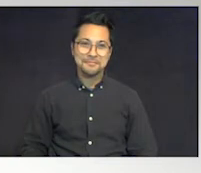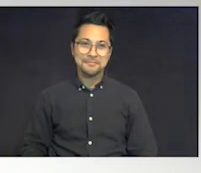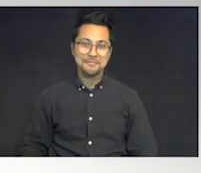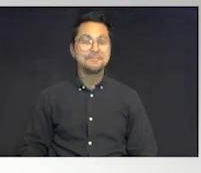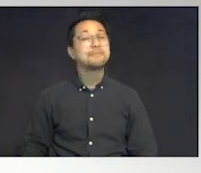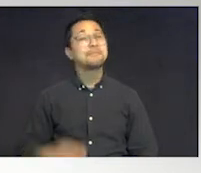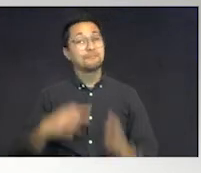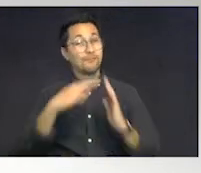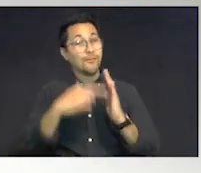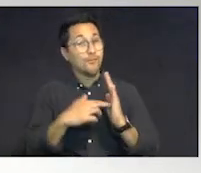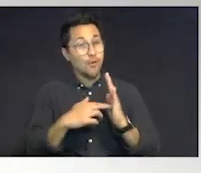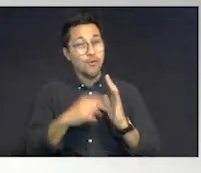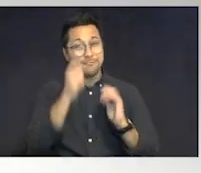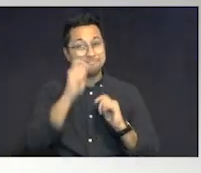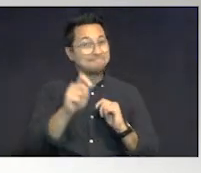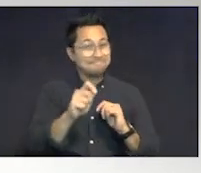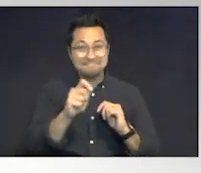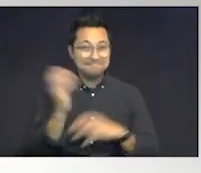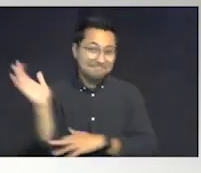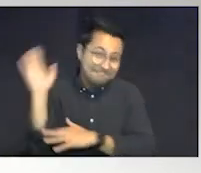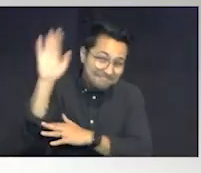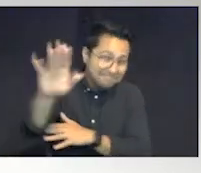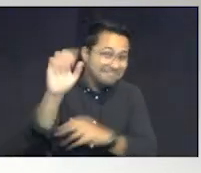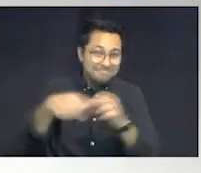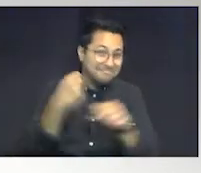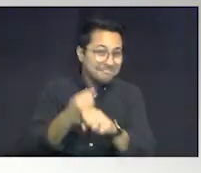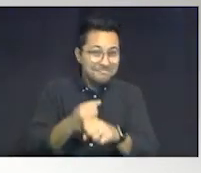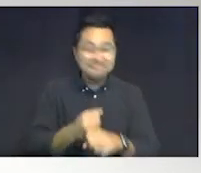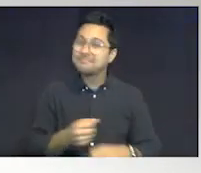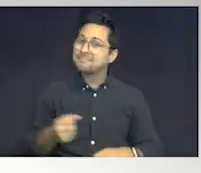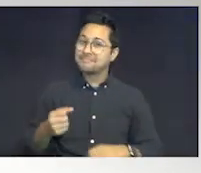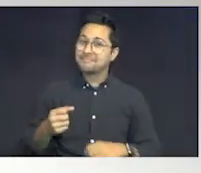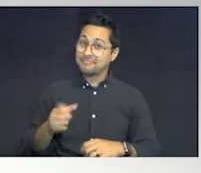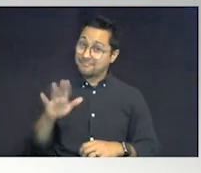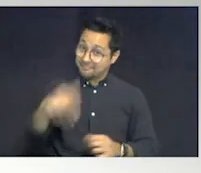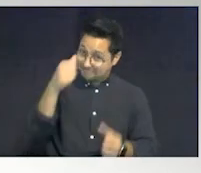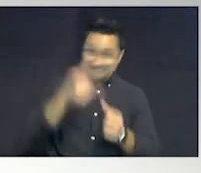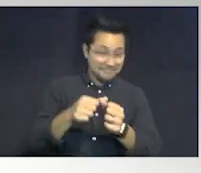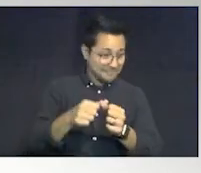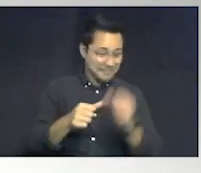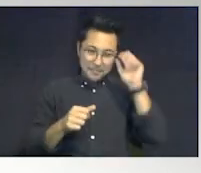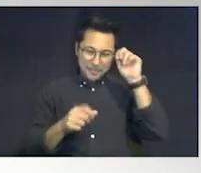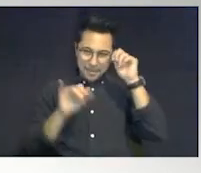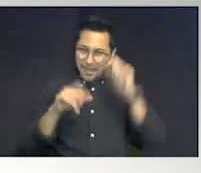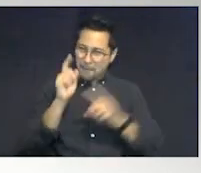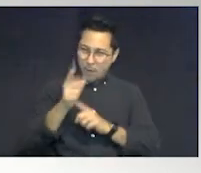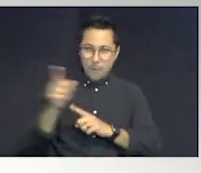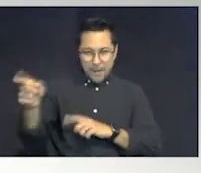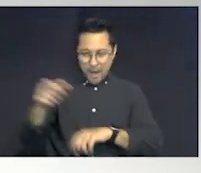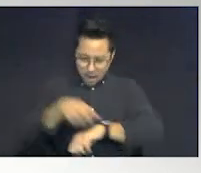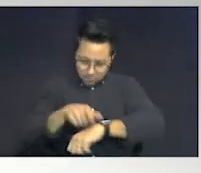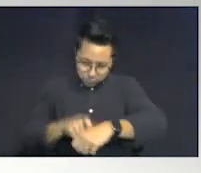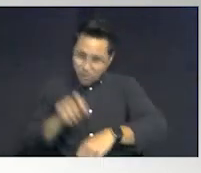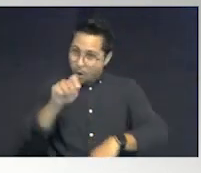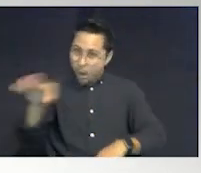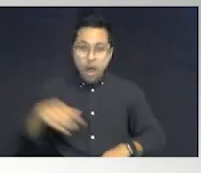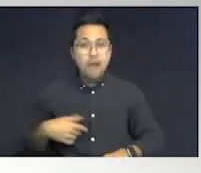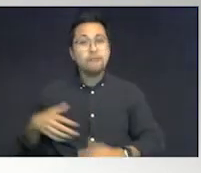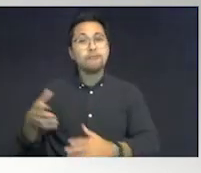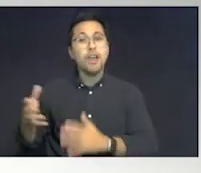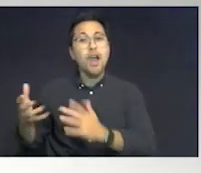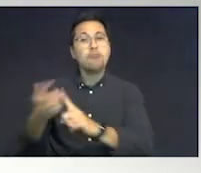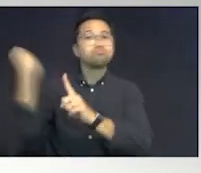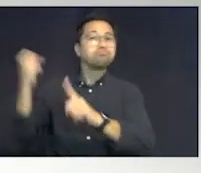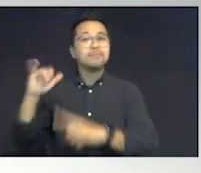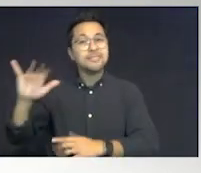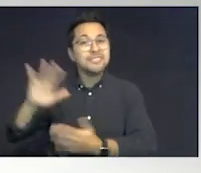The rules of the rules, 365 days a year. Make no mistake. The minute that boy took that off, he lost his